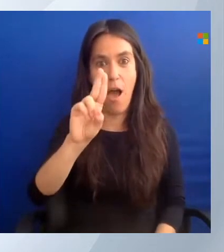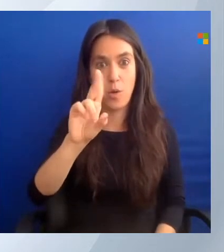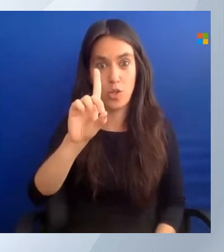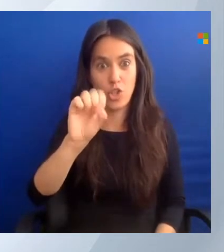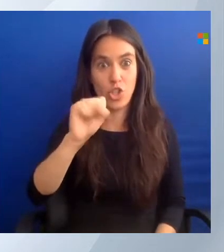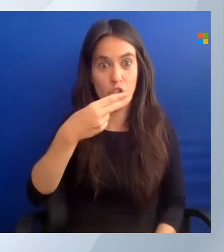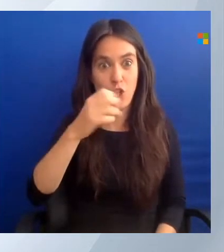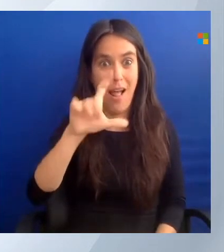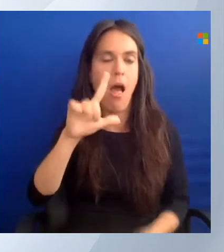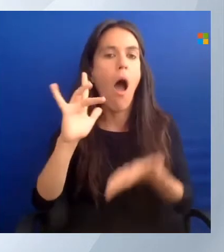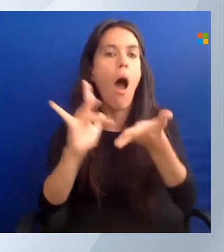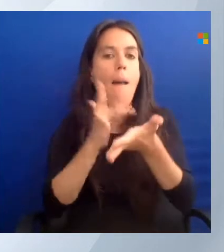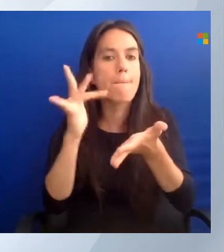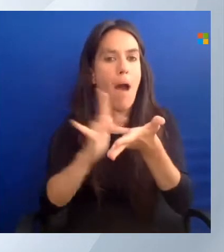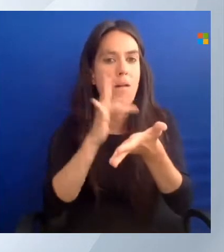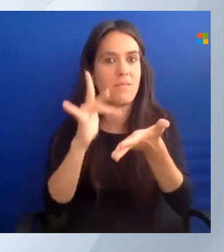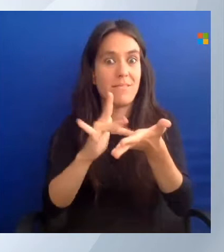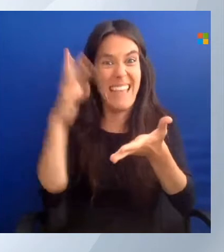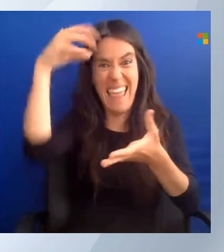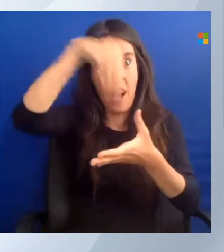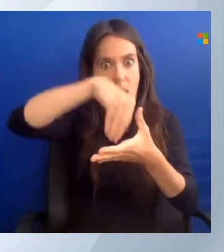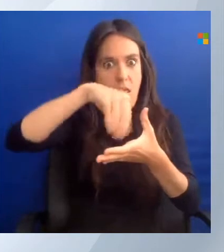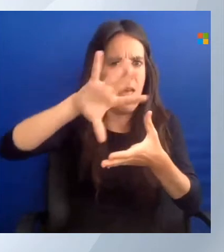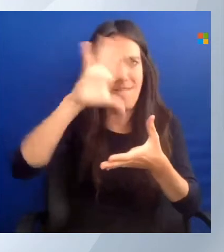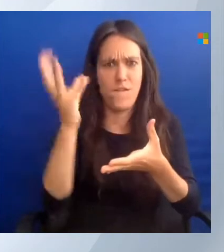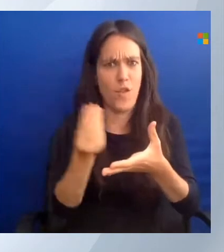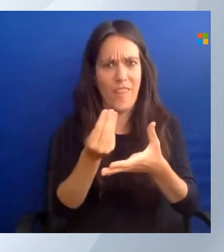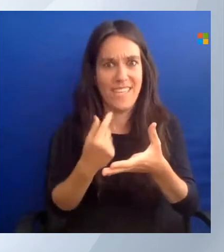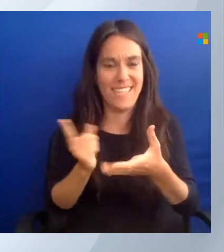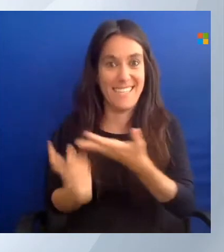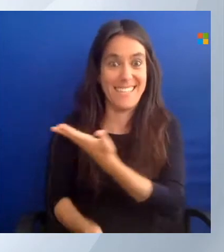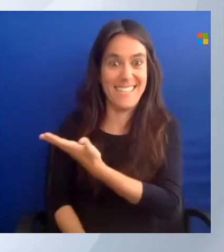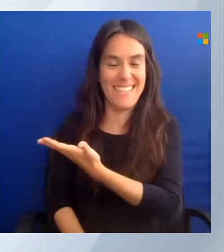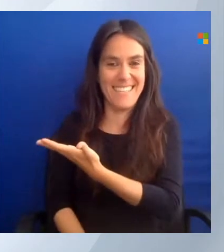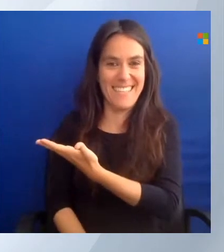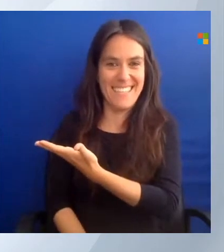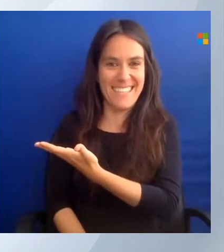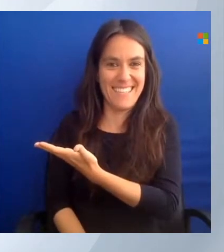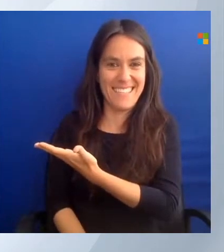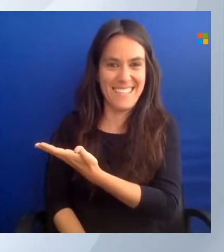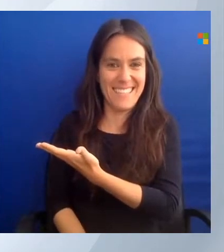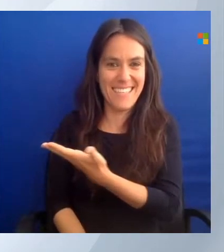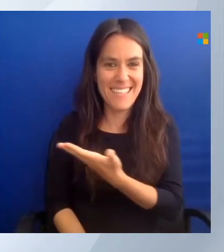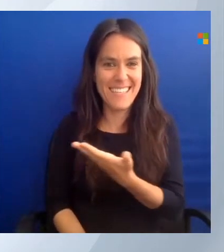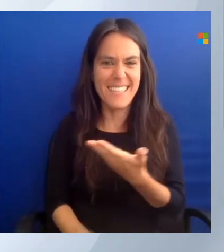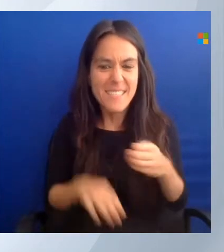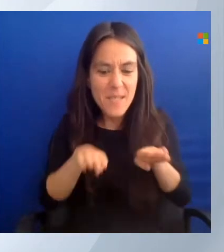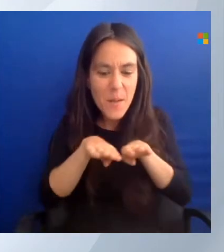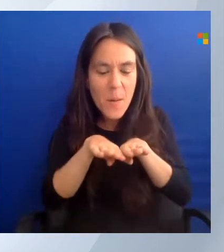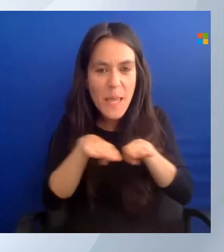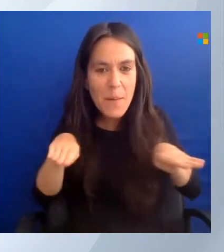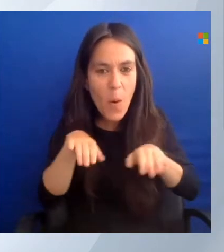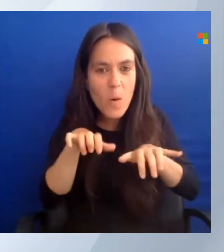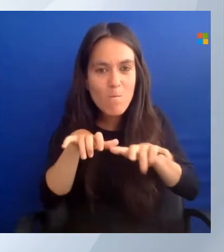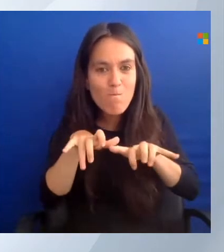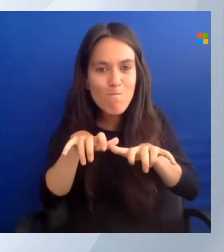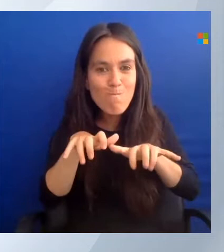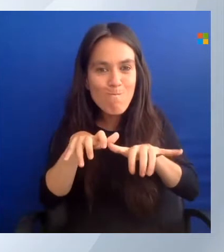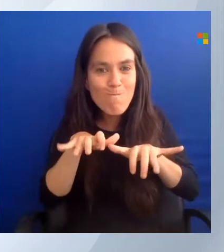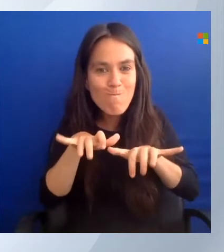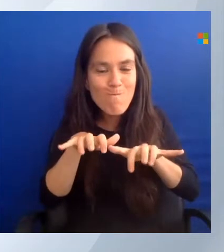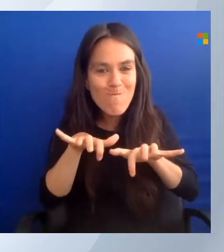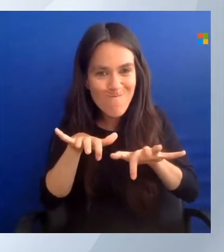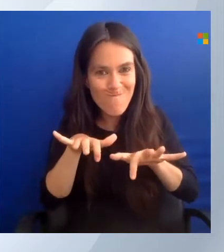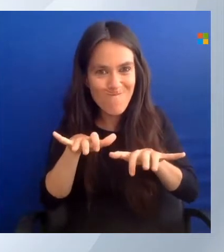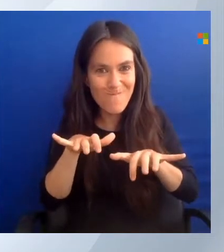And yes, I bought a crappy little keyboard, Bluetooth keyboard specifically to